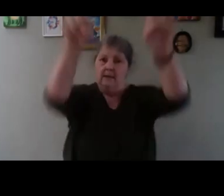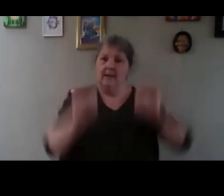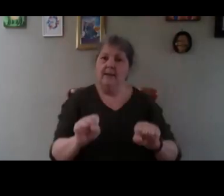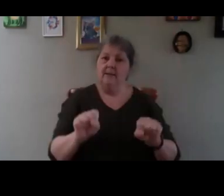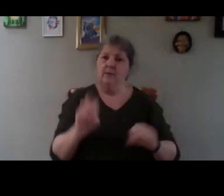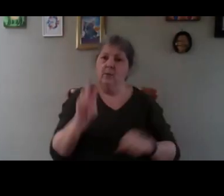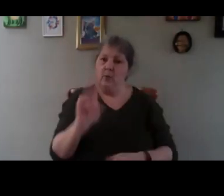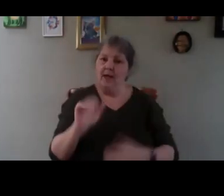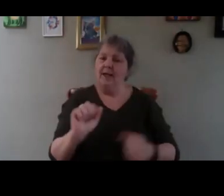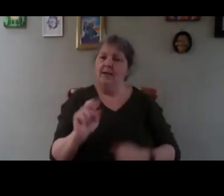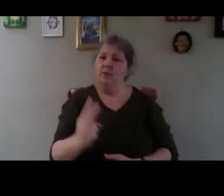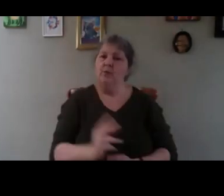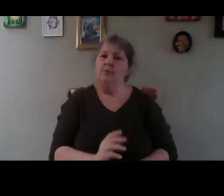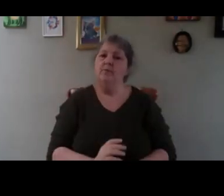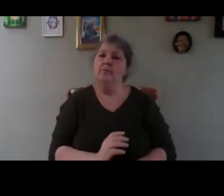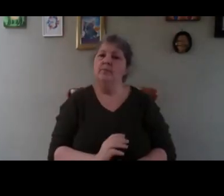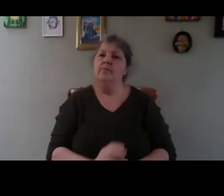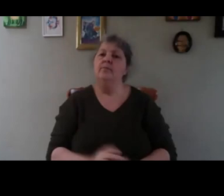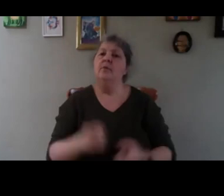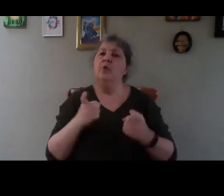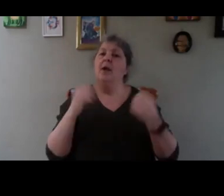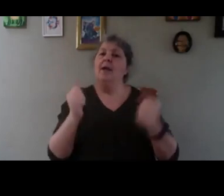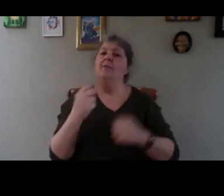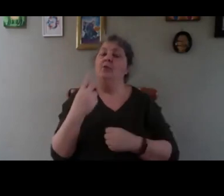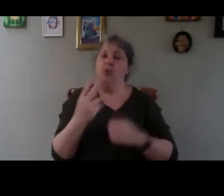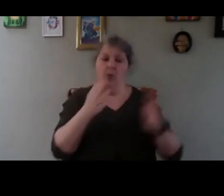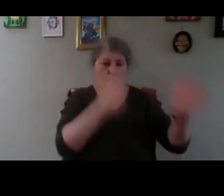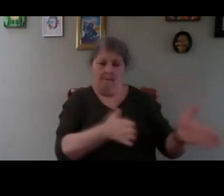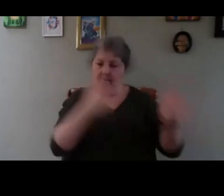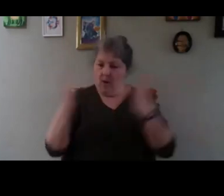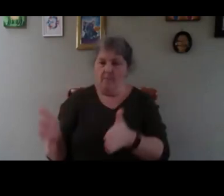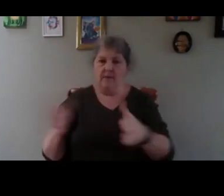I have two compartiments two leads